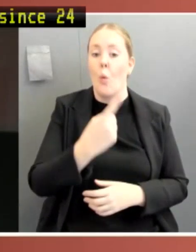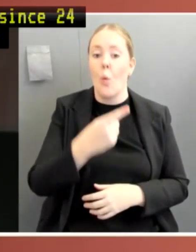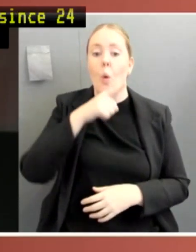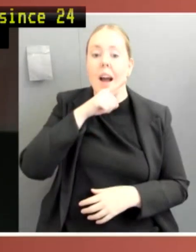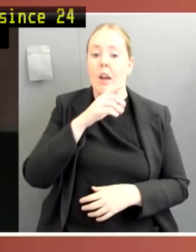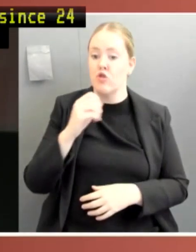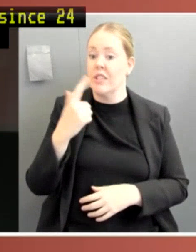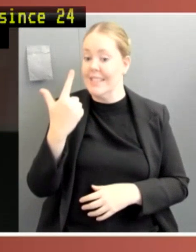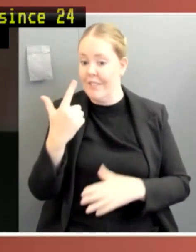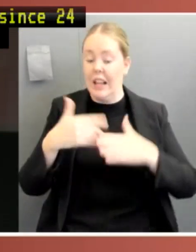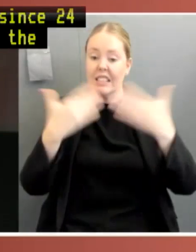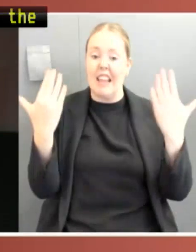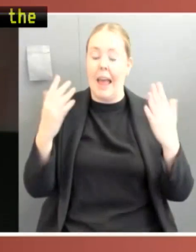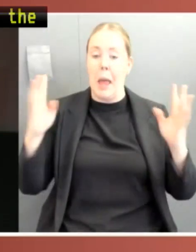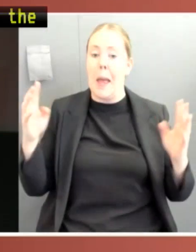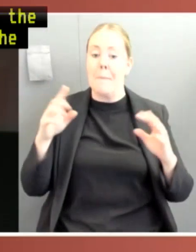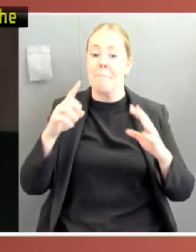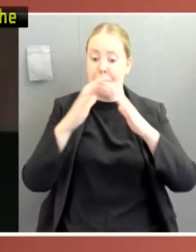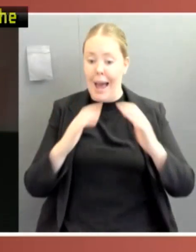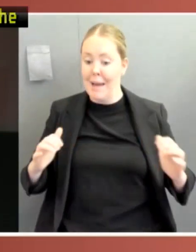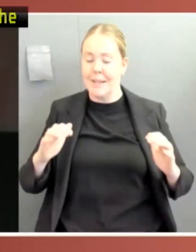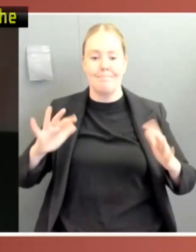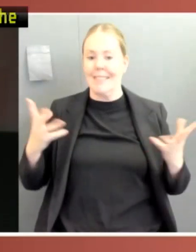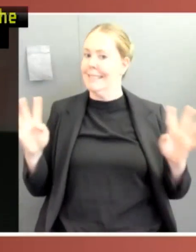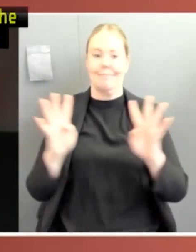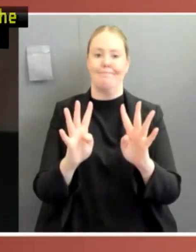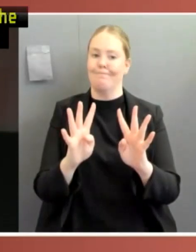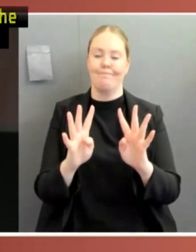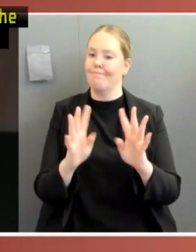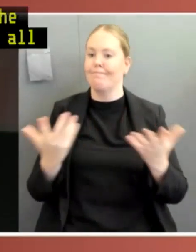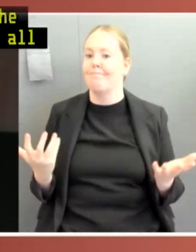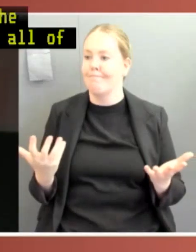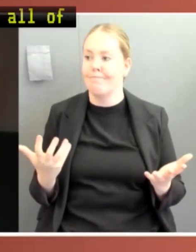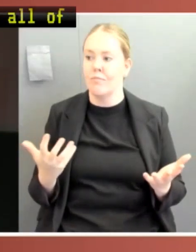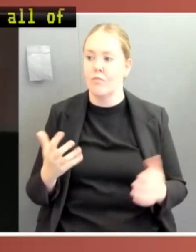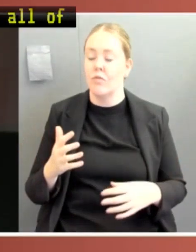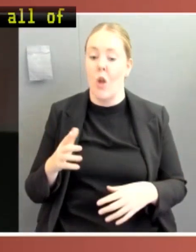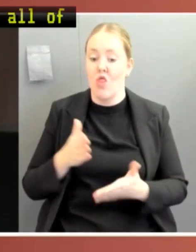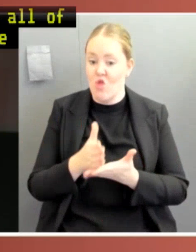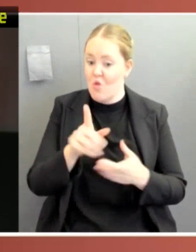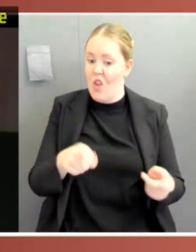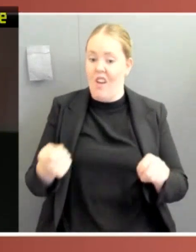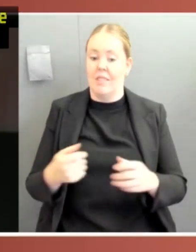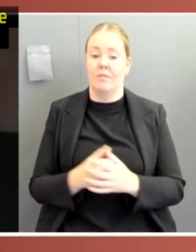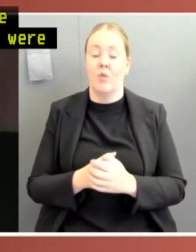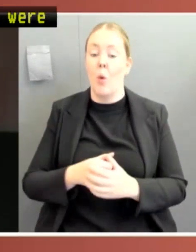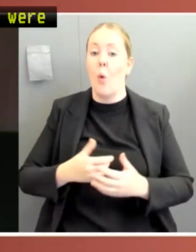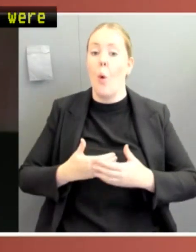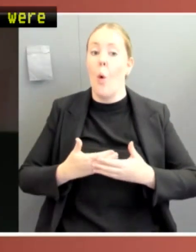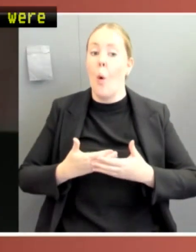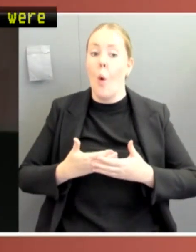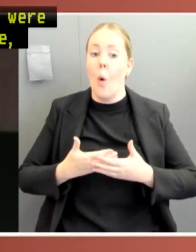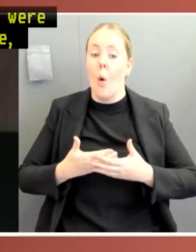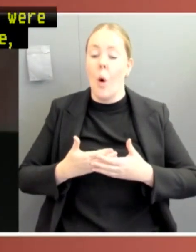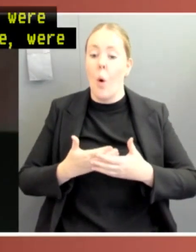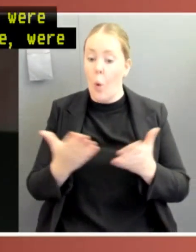sit. So all of the regulations, all of the delegated instruments that were introduced during this time were not under any form of accountability by